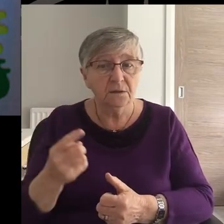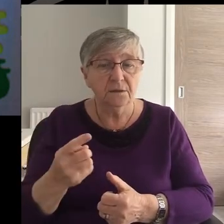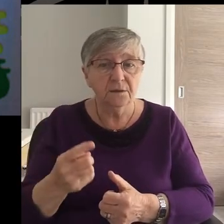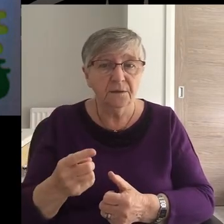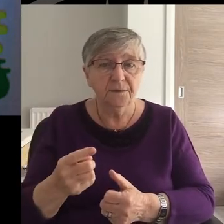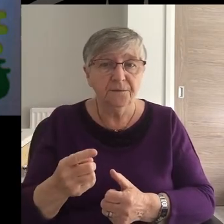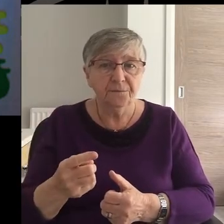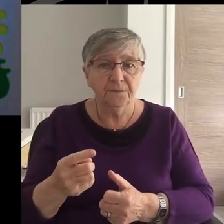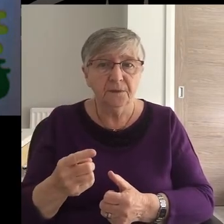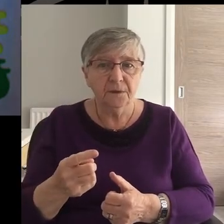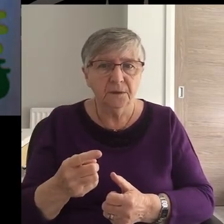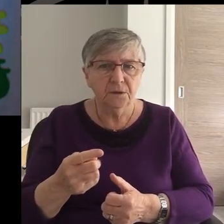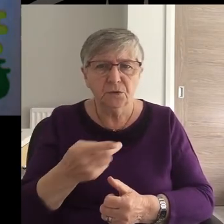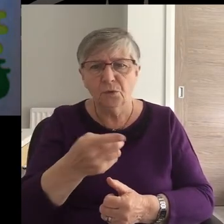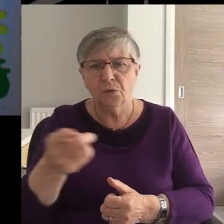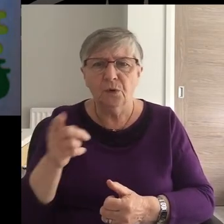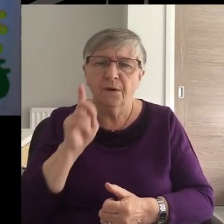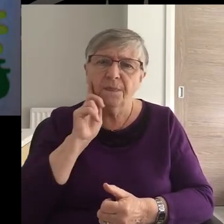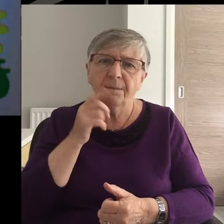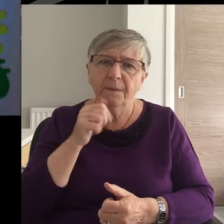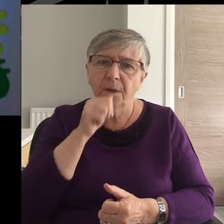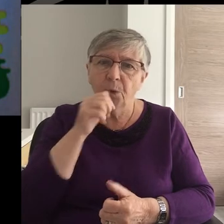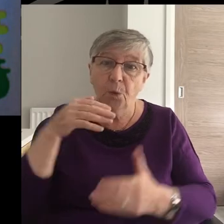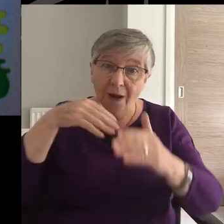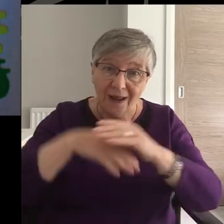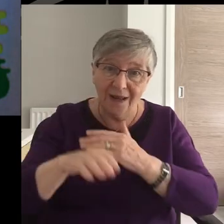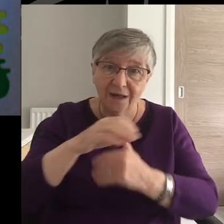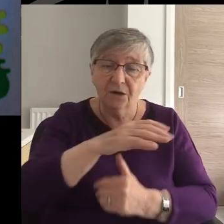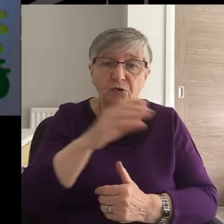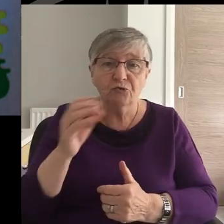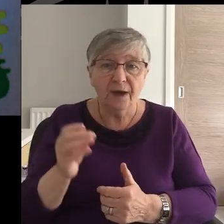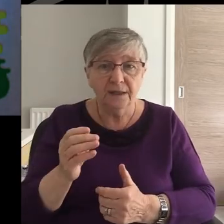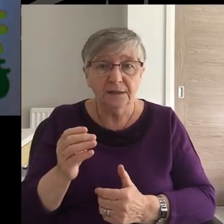So as those who are in Christ,